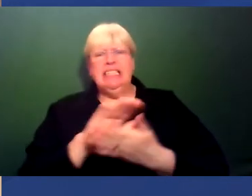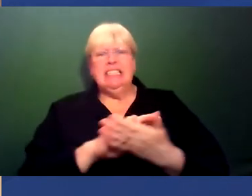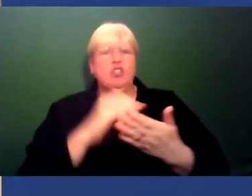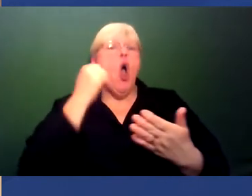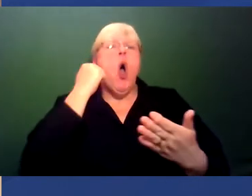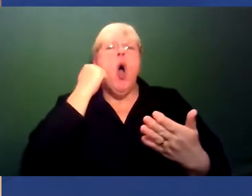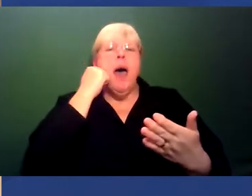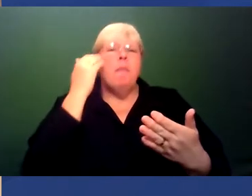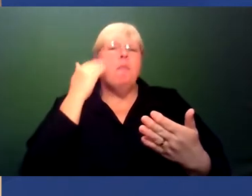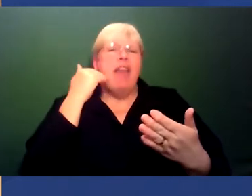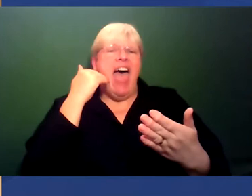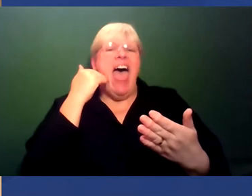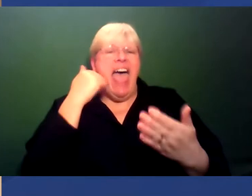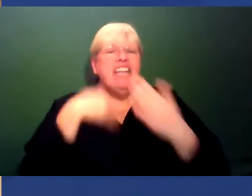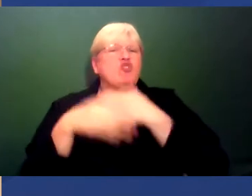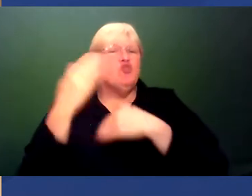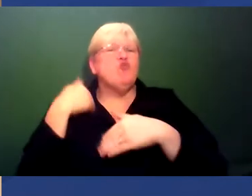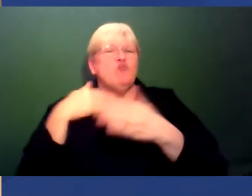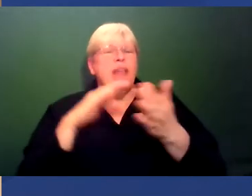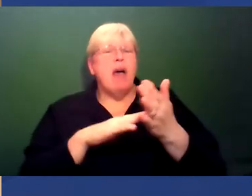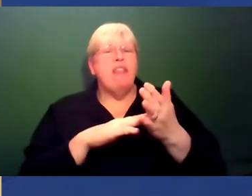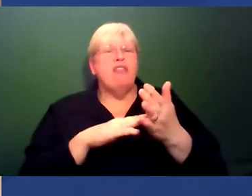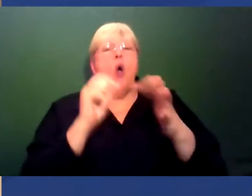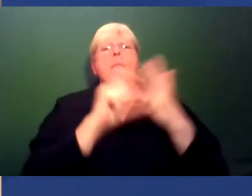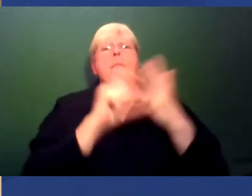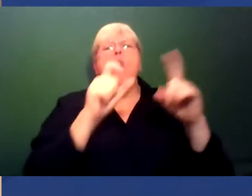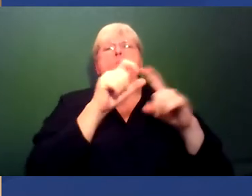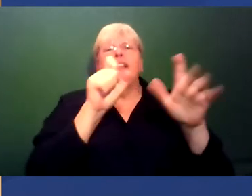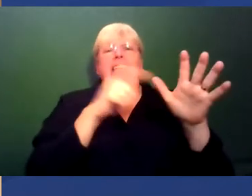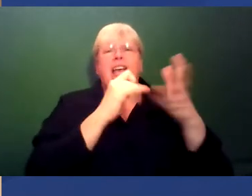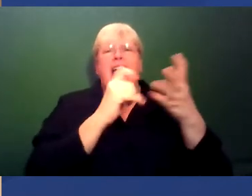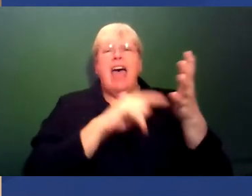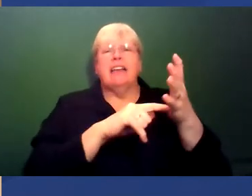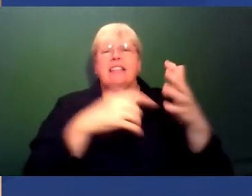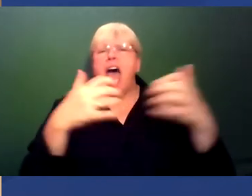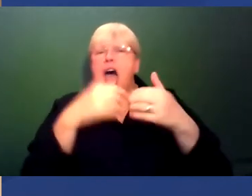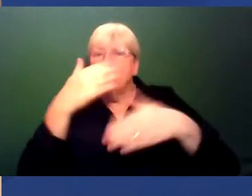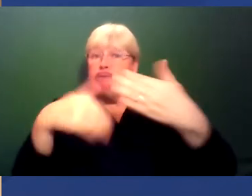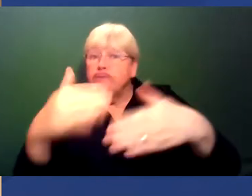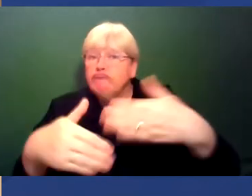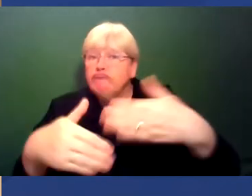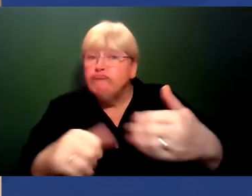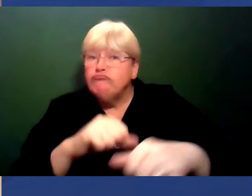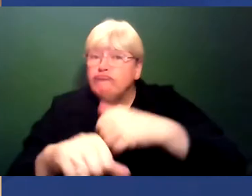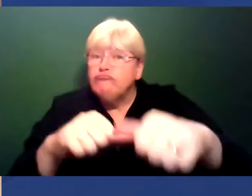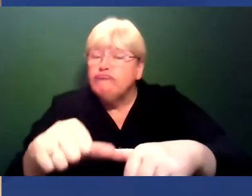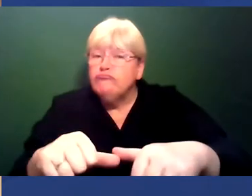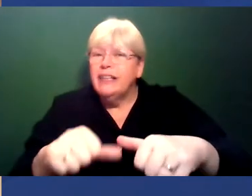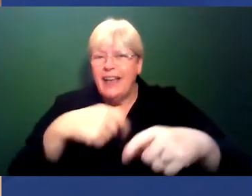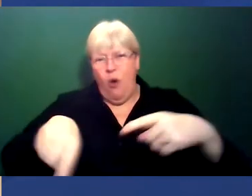podcasts. And we're kind of, like, going, how can we further this conversation? And I think we all know in our heart of hearts how to do it.